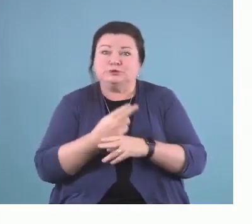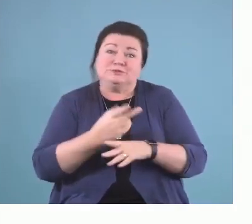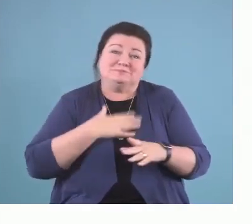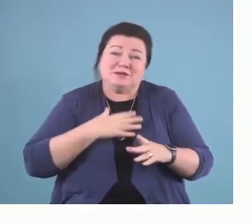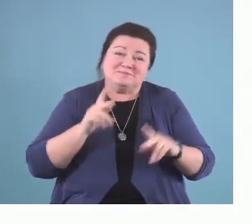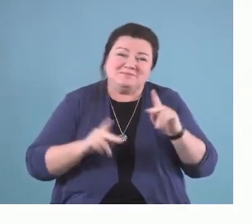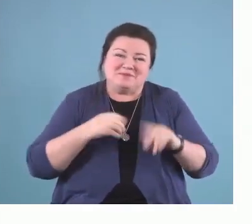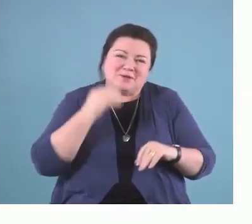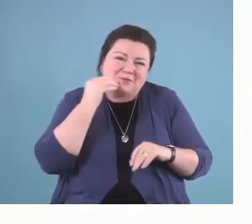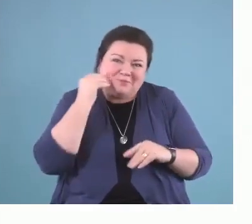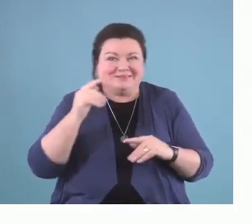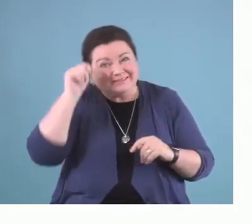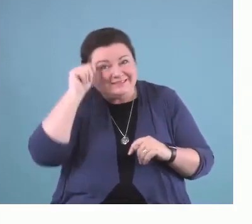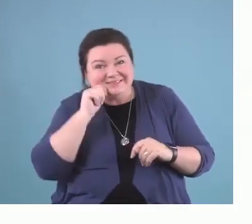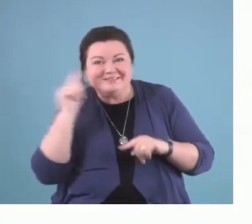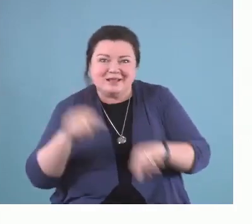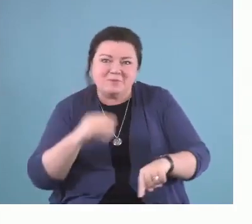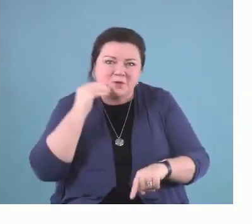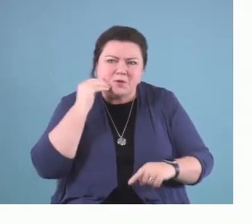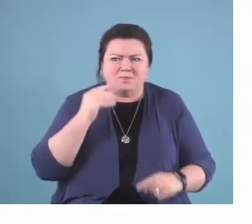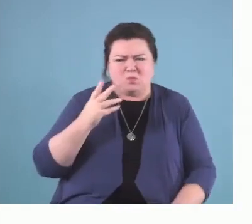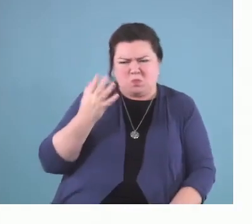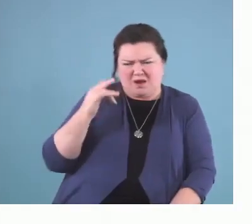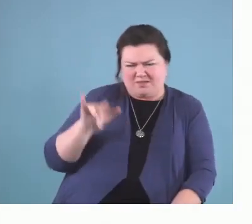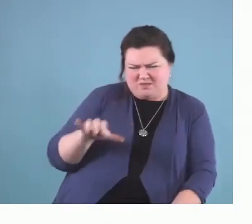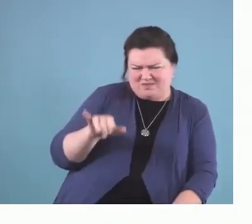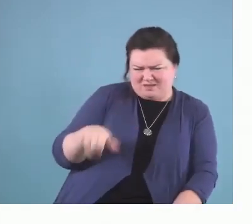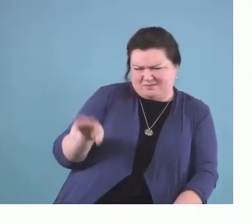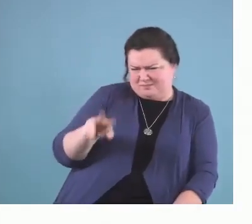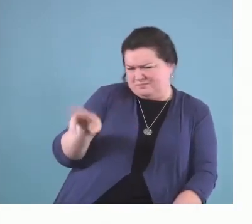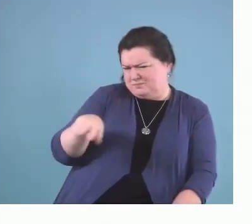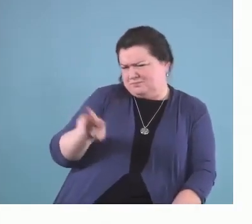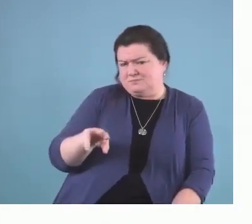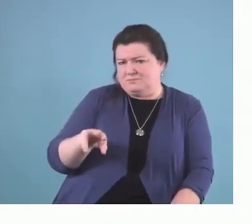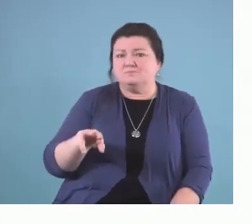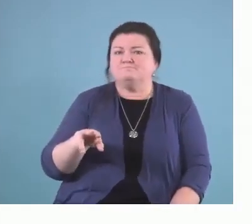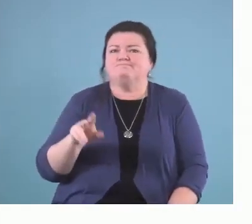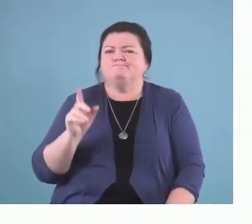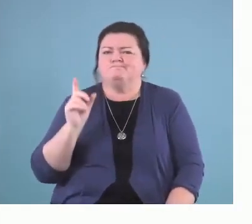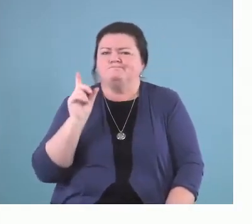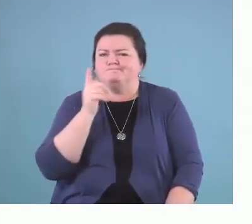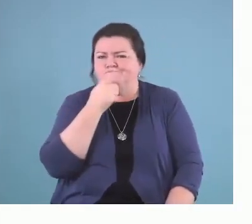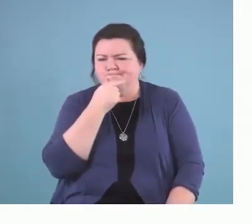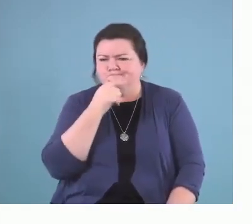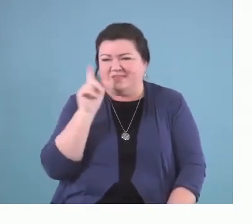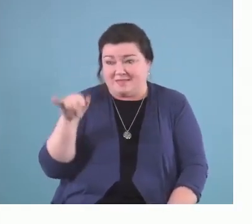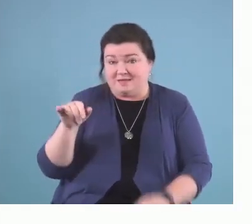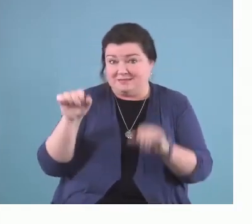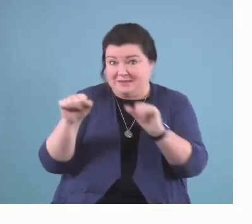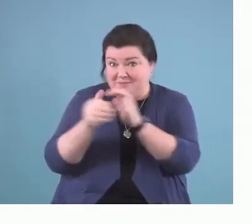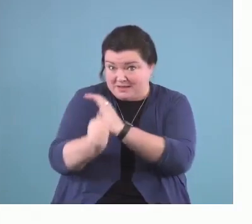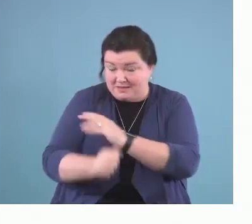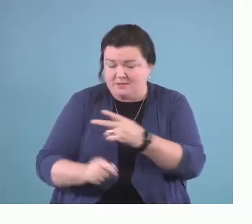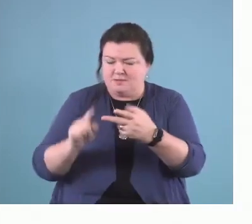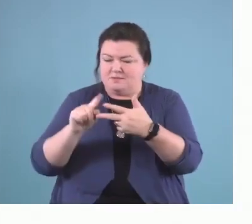So when my teens came home and I was like, why are they doing that? I would say to myself, hmm, is that capability, opportunity